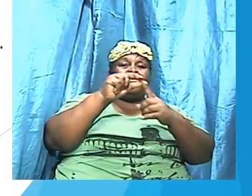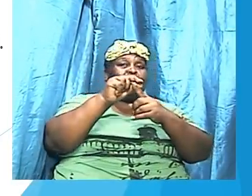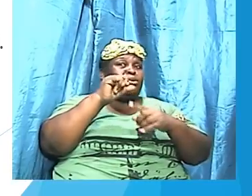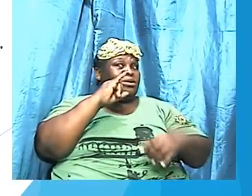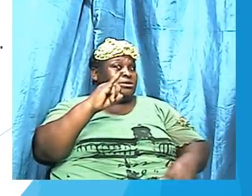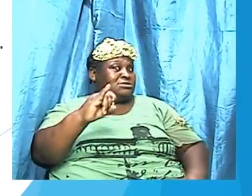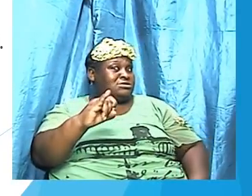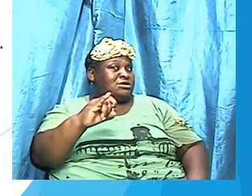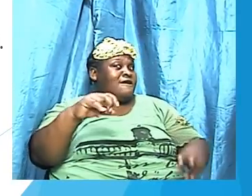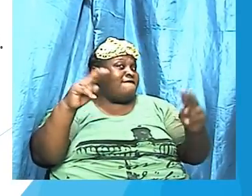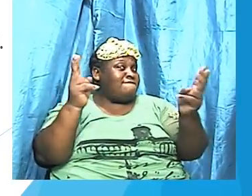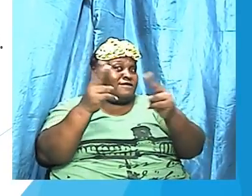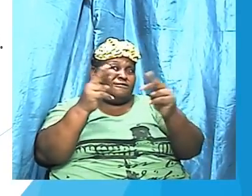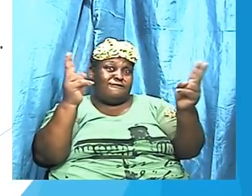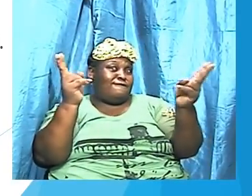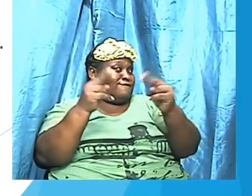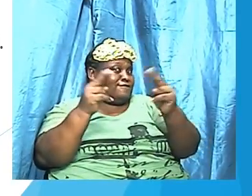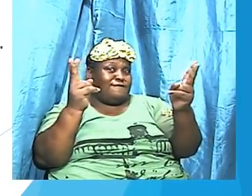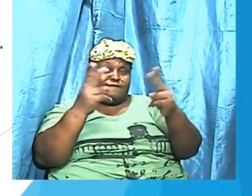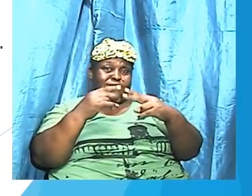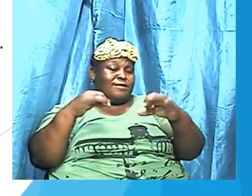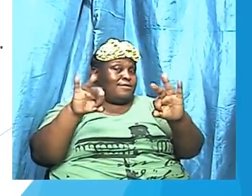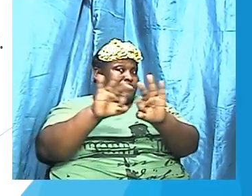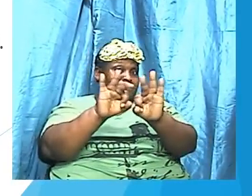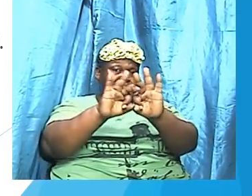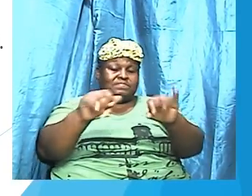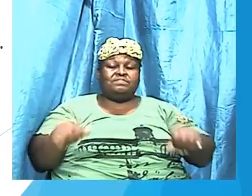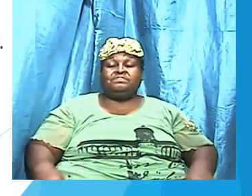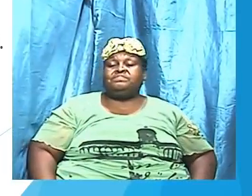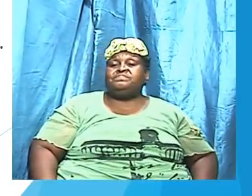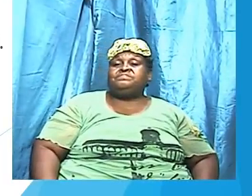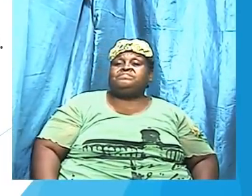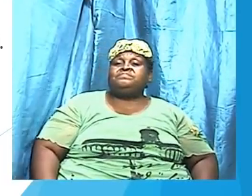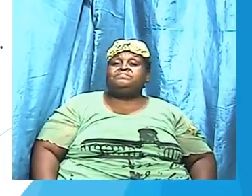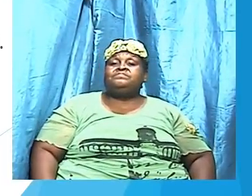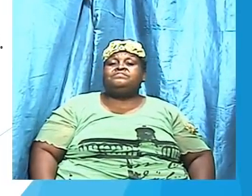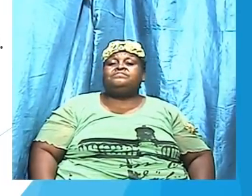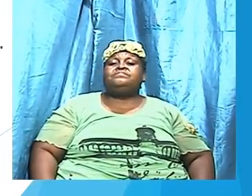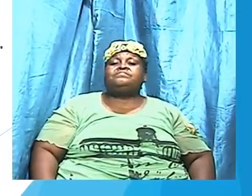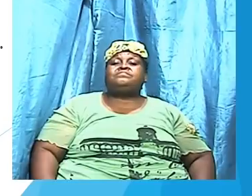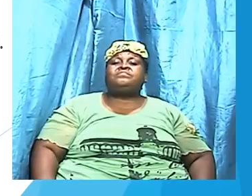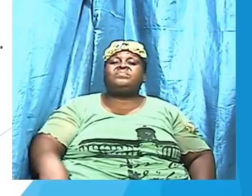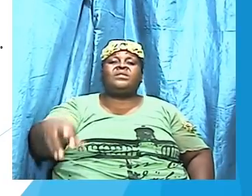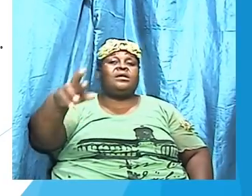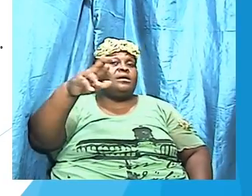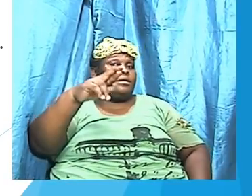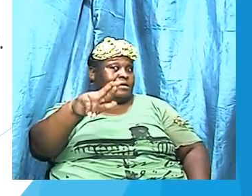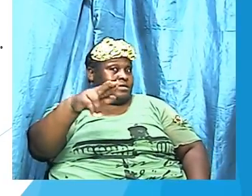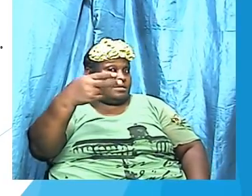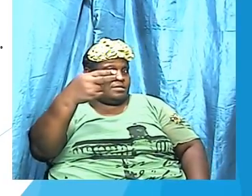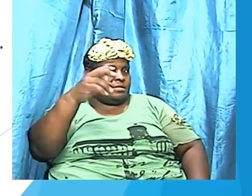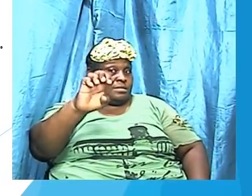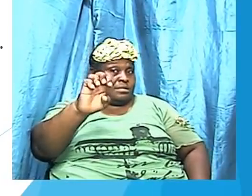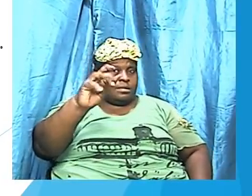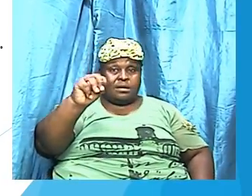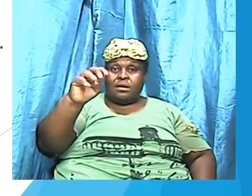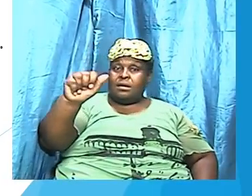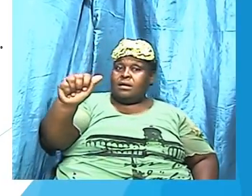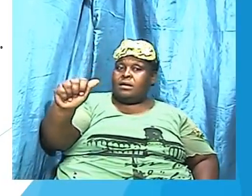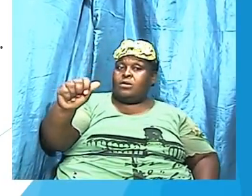very, very important. And so, the rima words are very